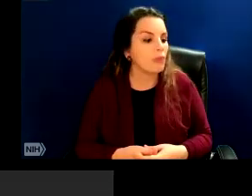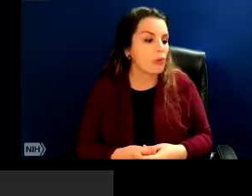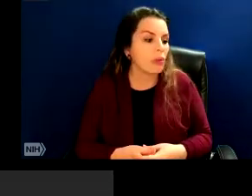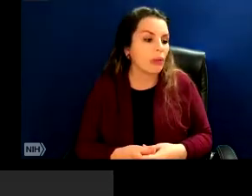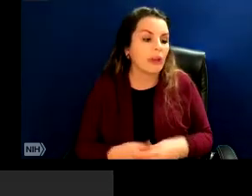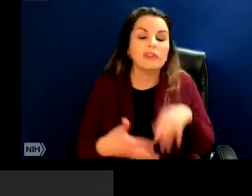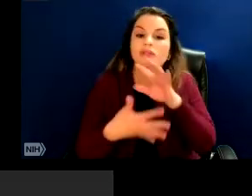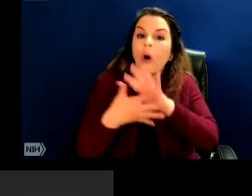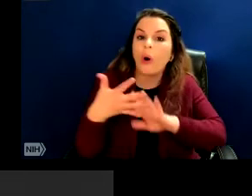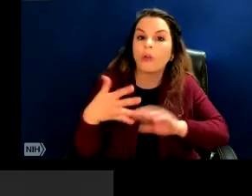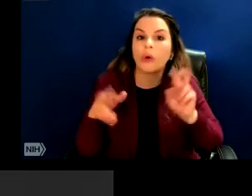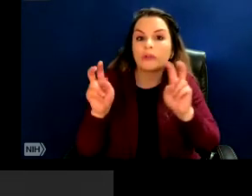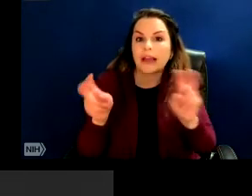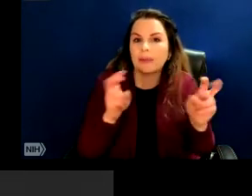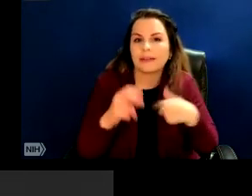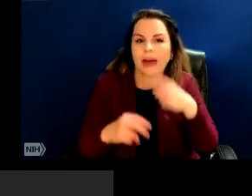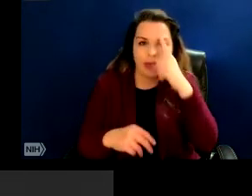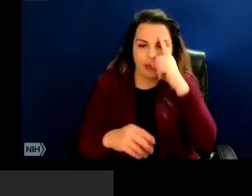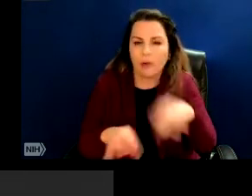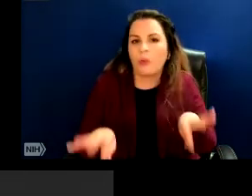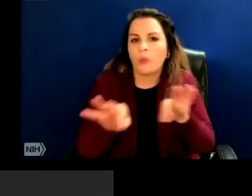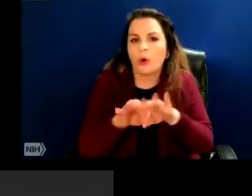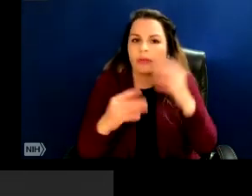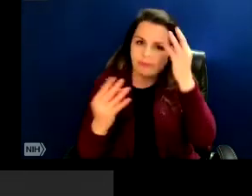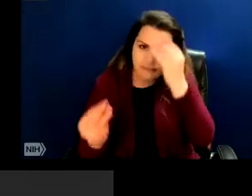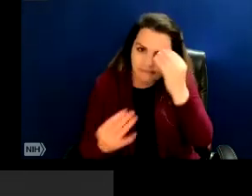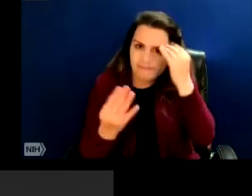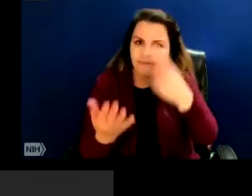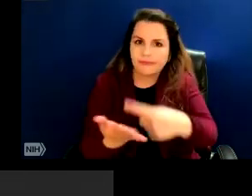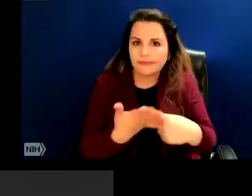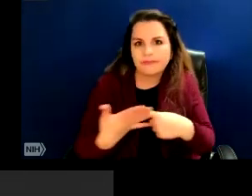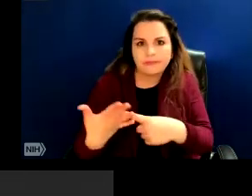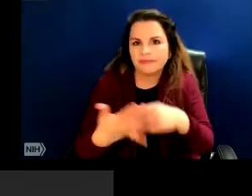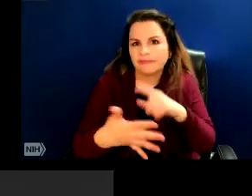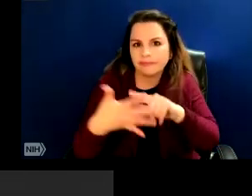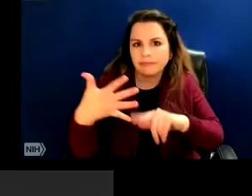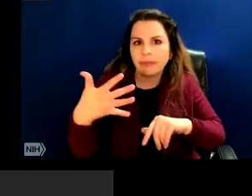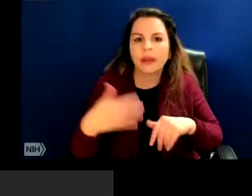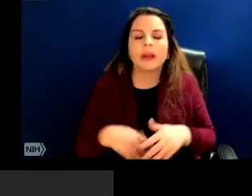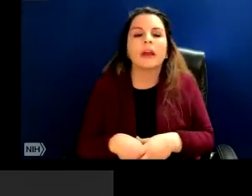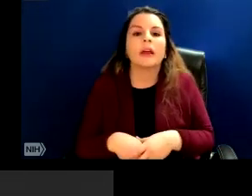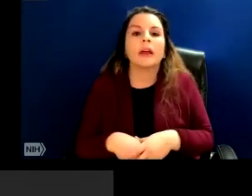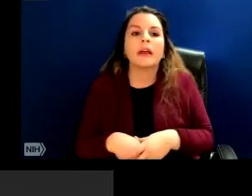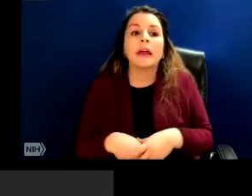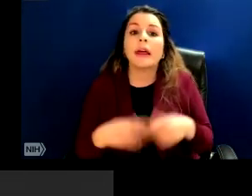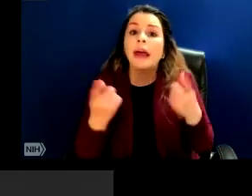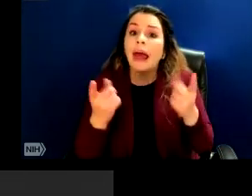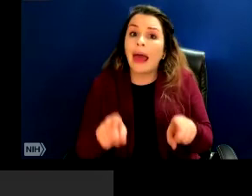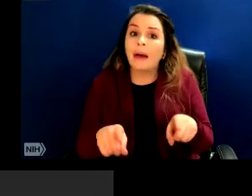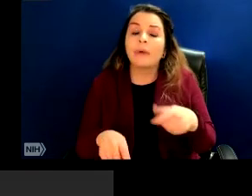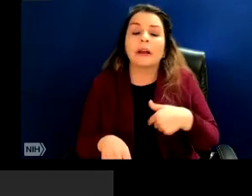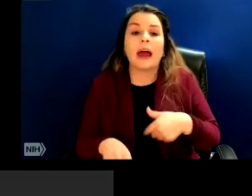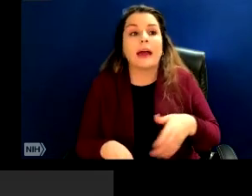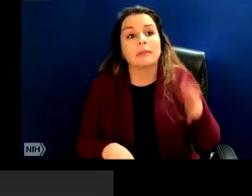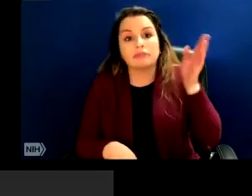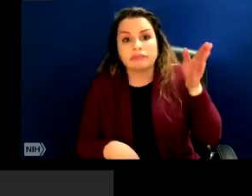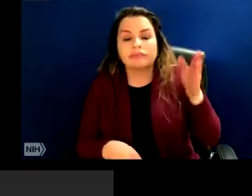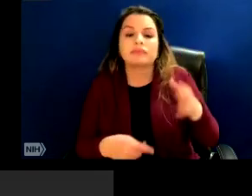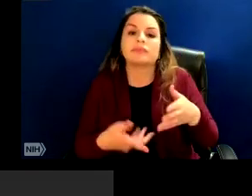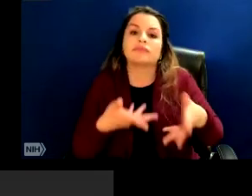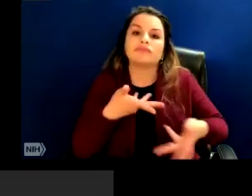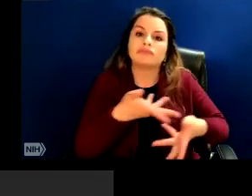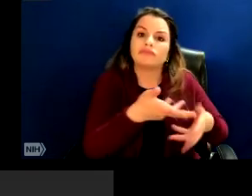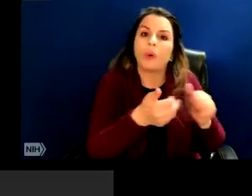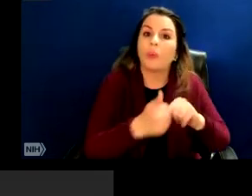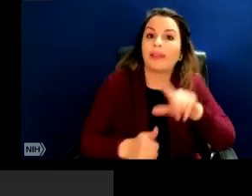those are some things that I think are worth thinking about. I will say that in many times when I'm speaking with librarians, I really try